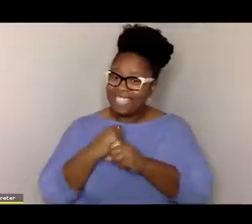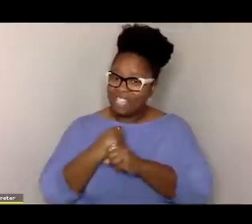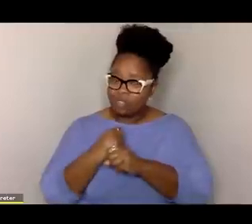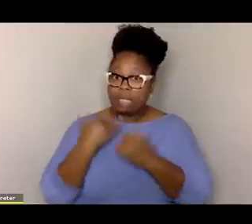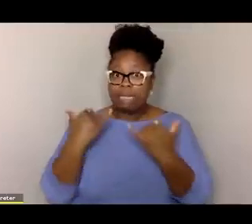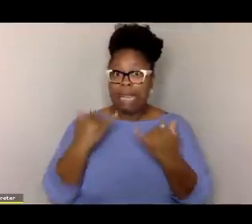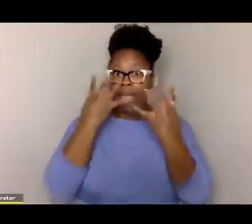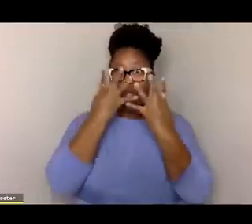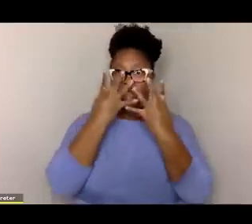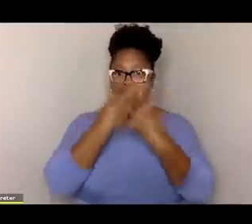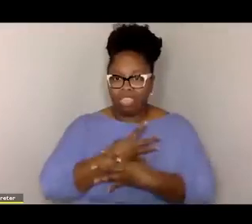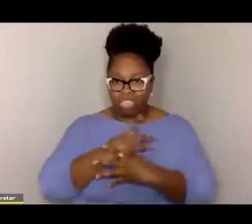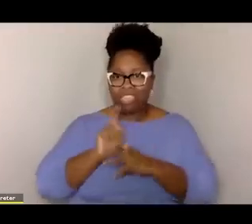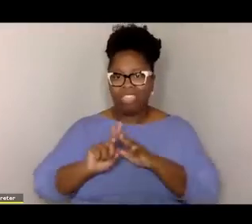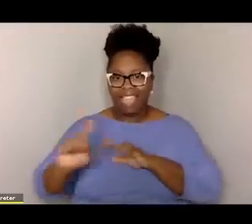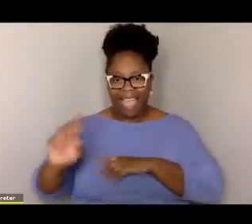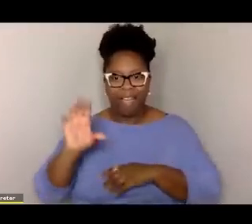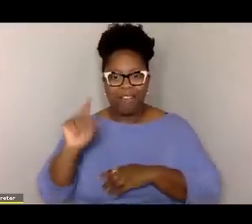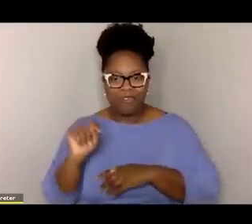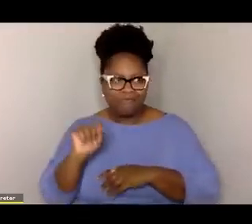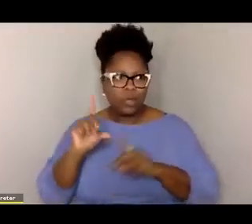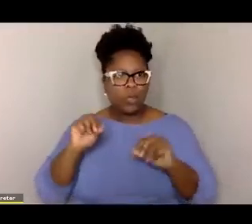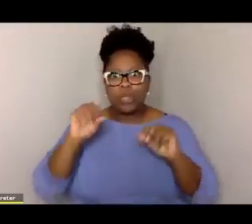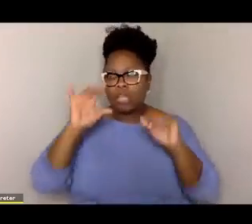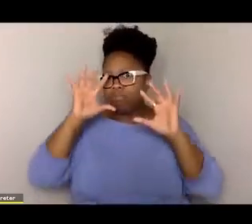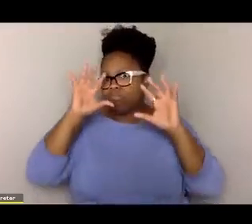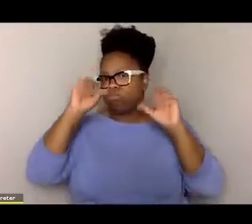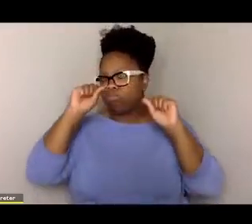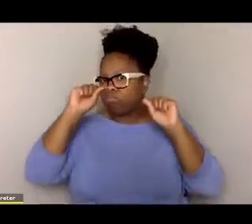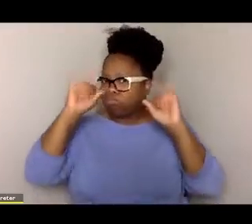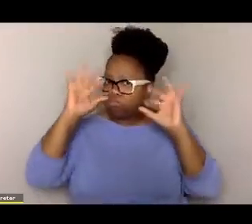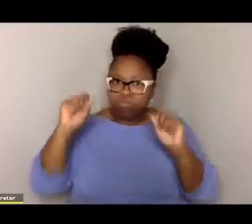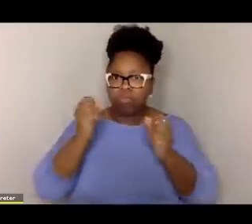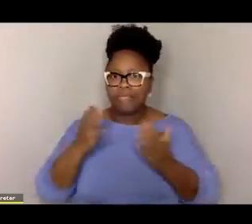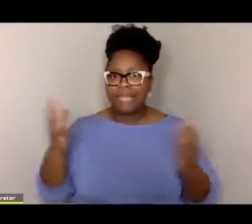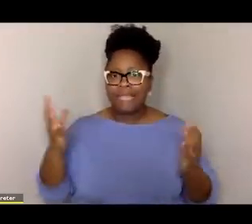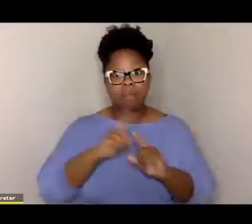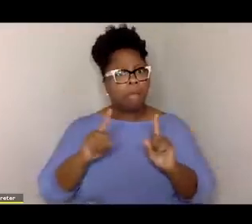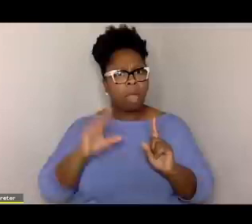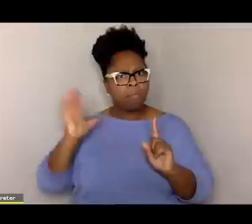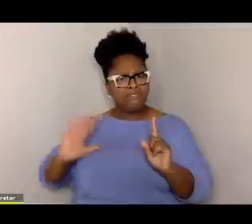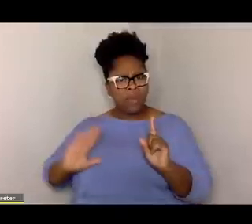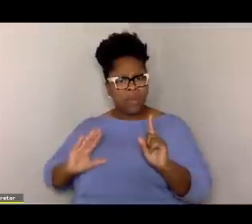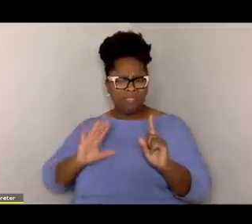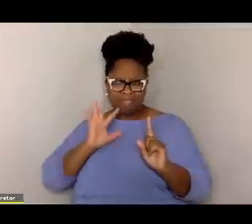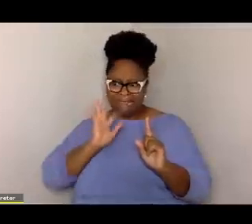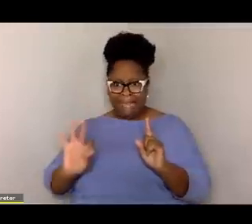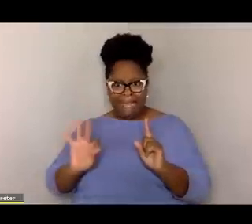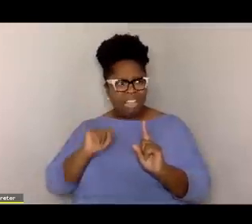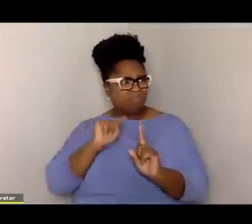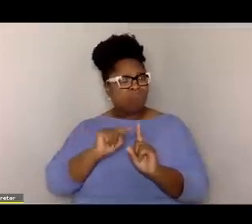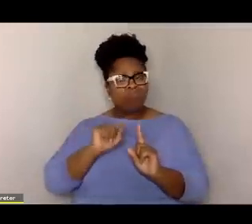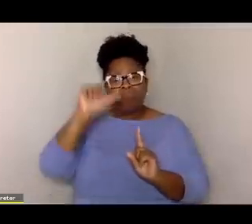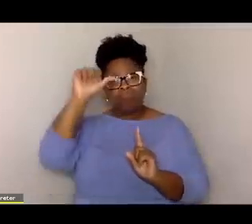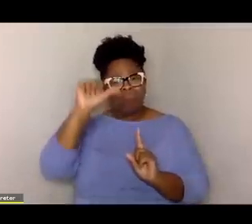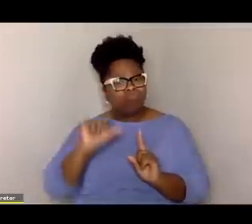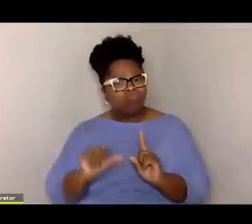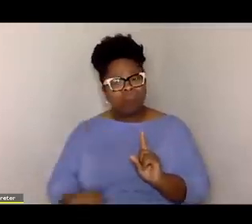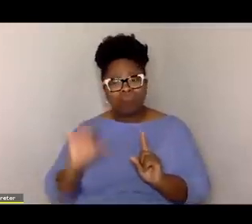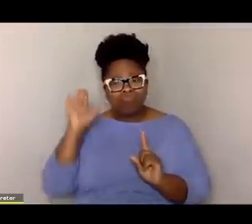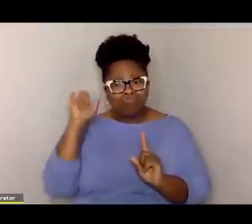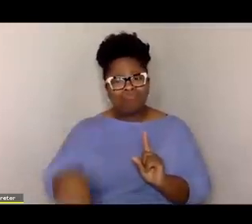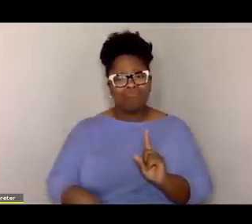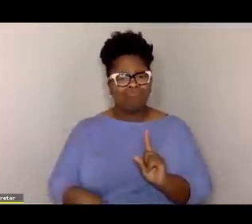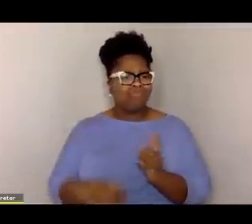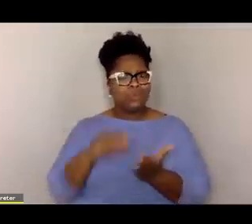doing remarkable things. But at one point, he was a straight A student, around nine years old, and